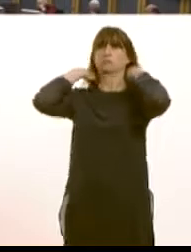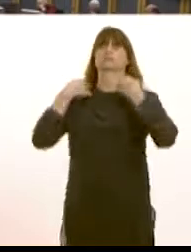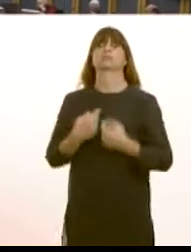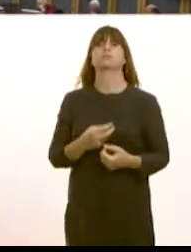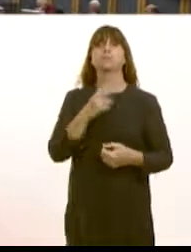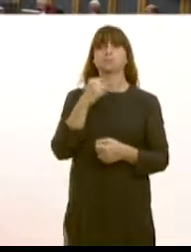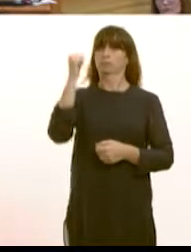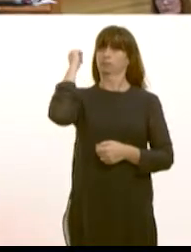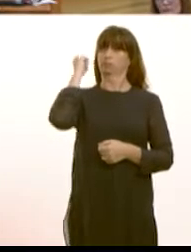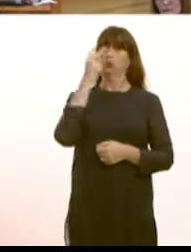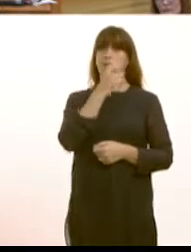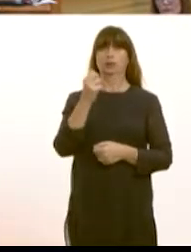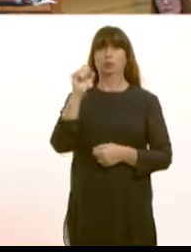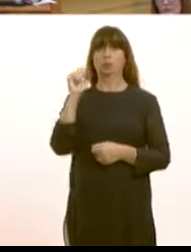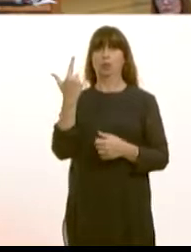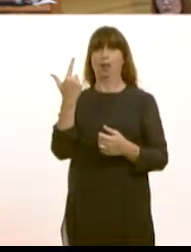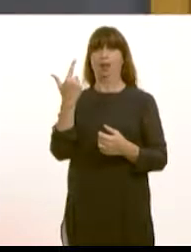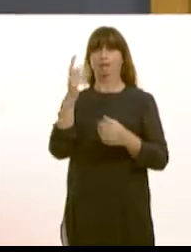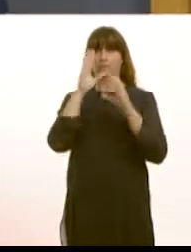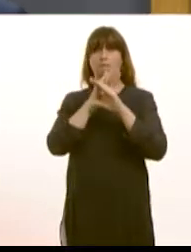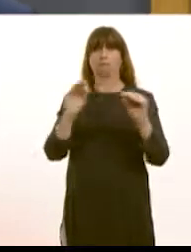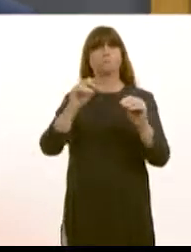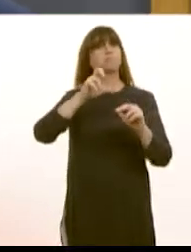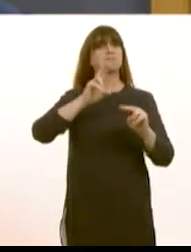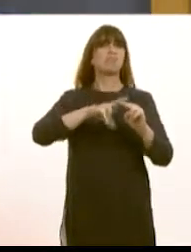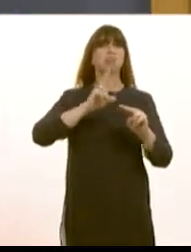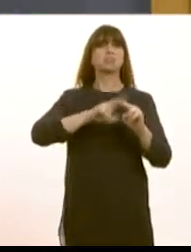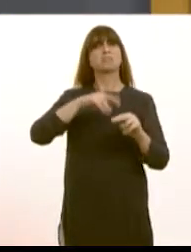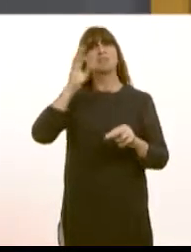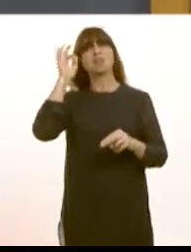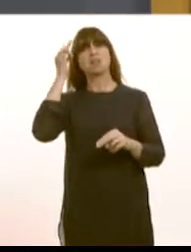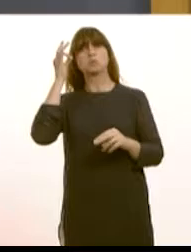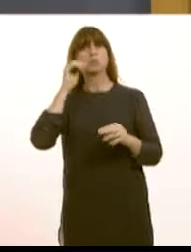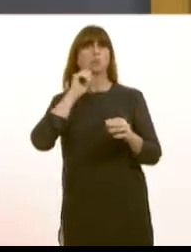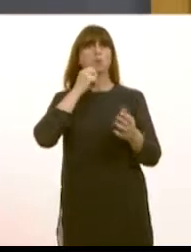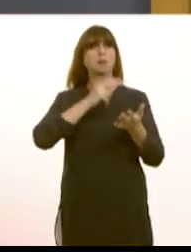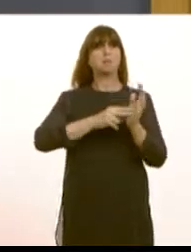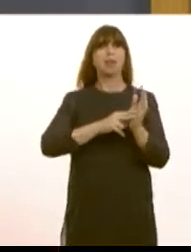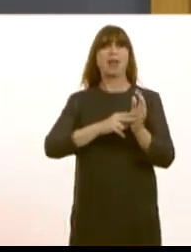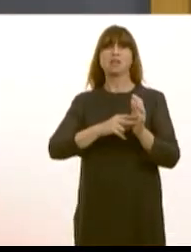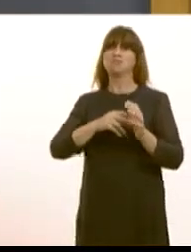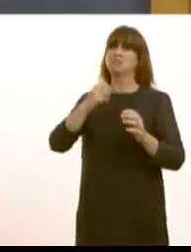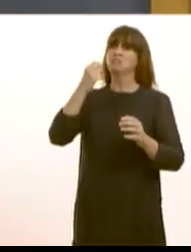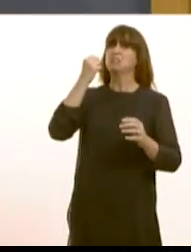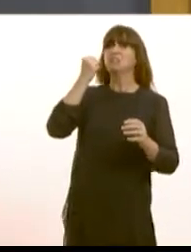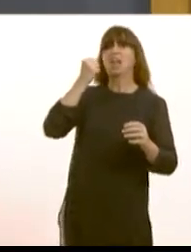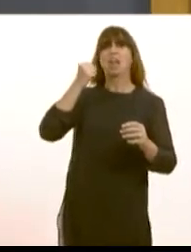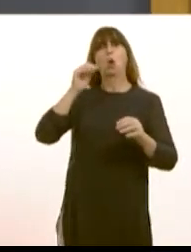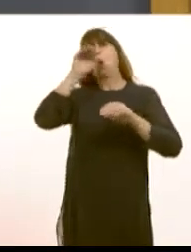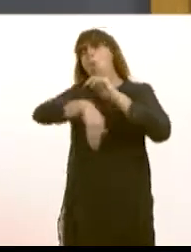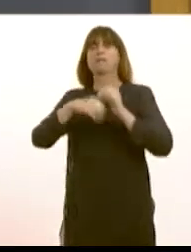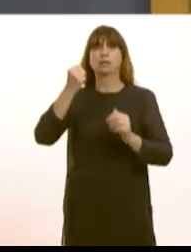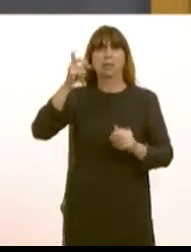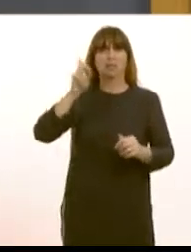2012 that it is appropriate for Cardiff Council to have plans to build tens of thousands of new houses within the city's